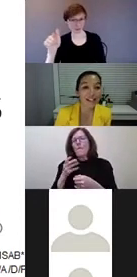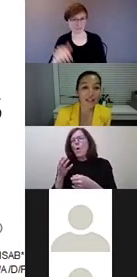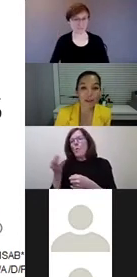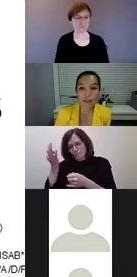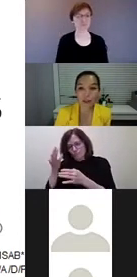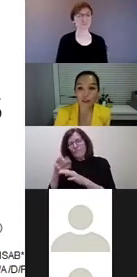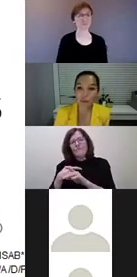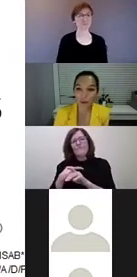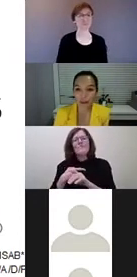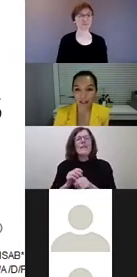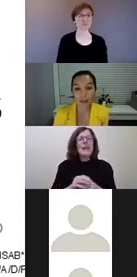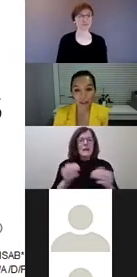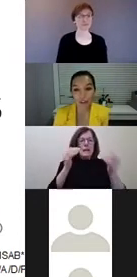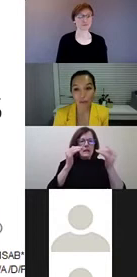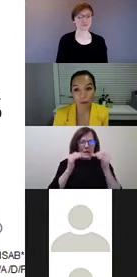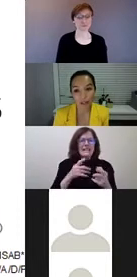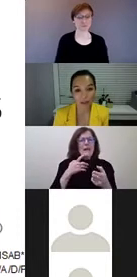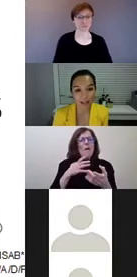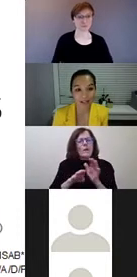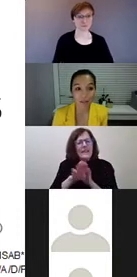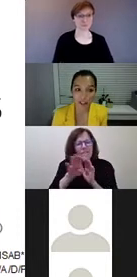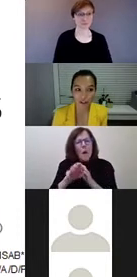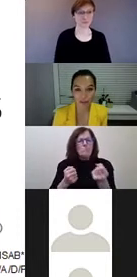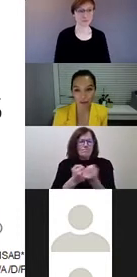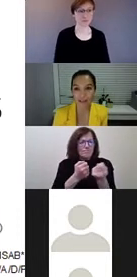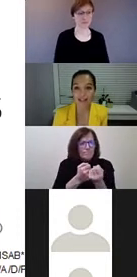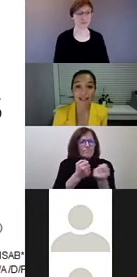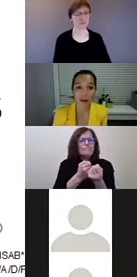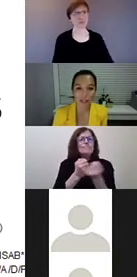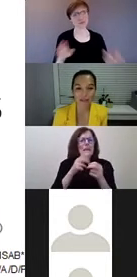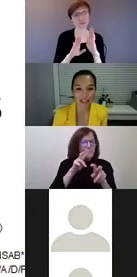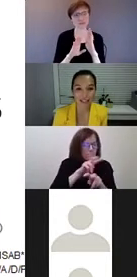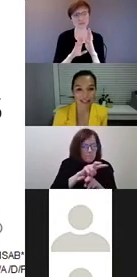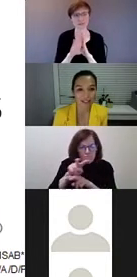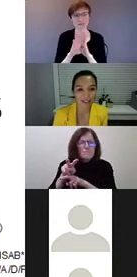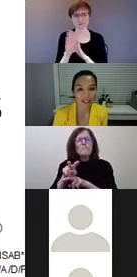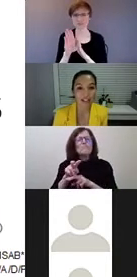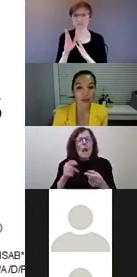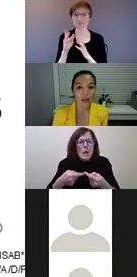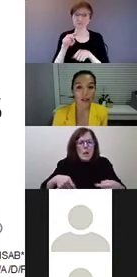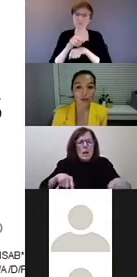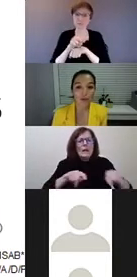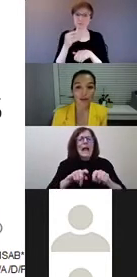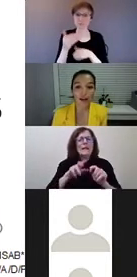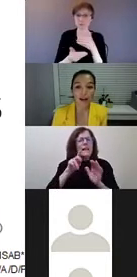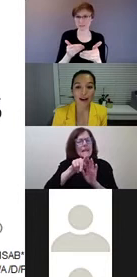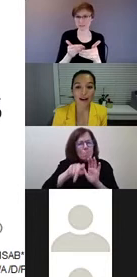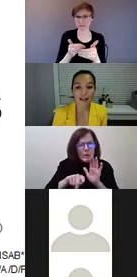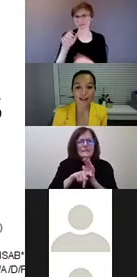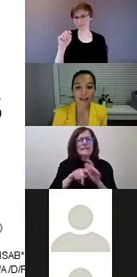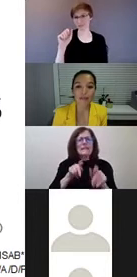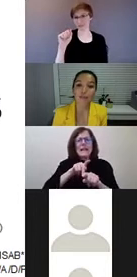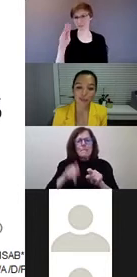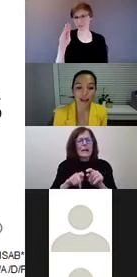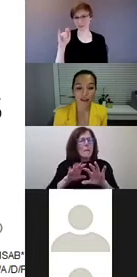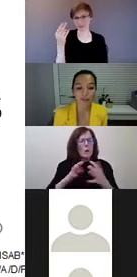In developing or supporting, research supporting a domestic monitoring process that Tabata presented earlier, we also are